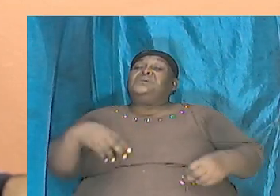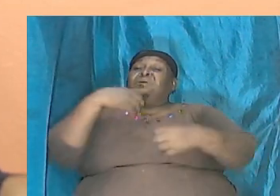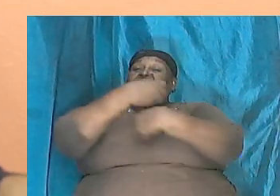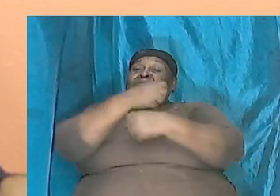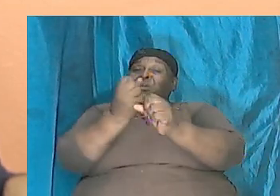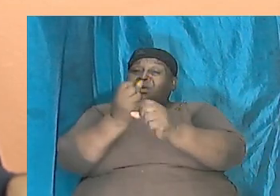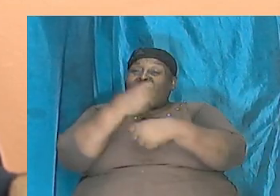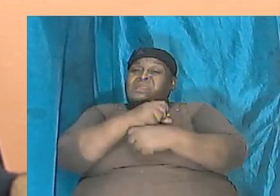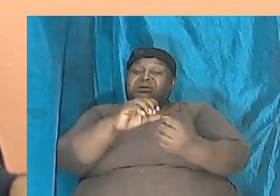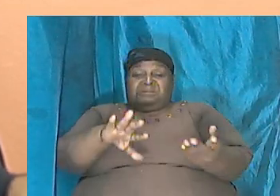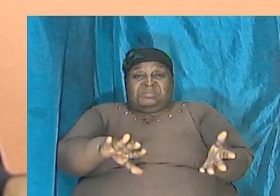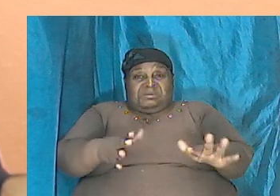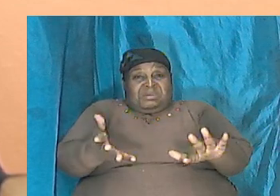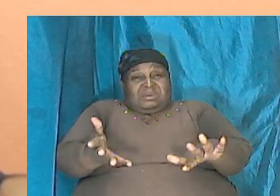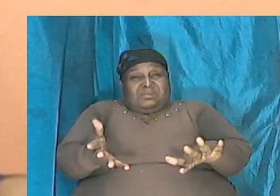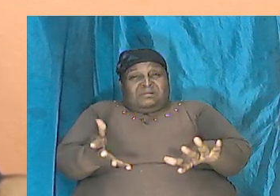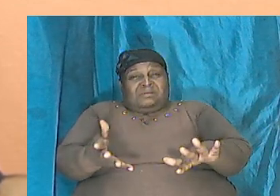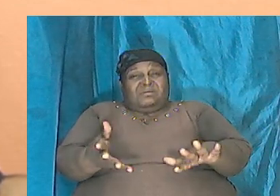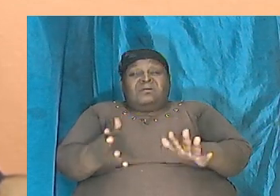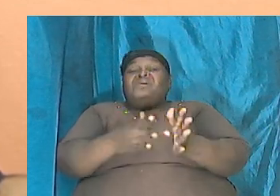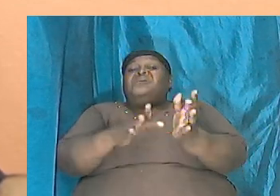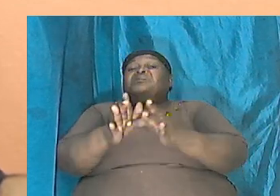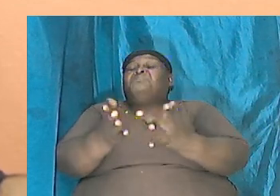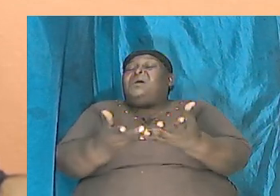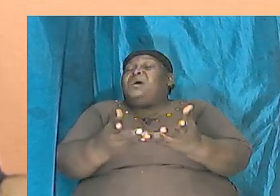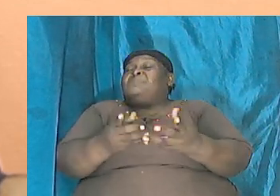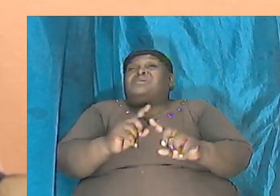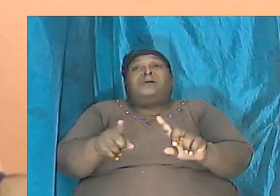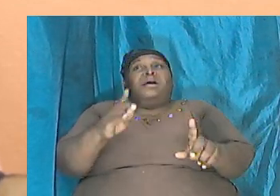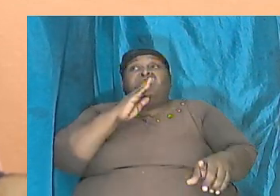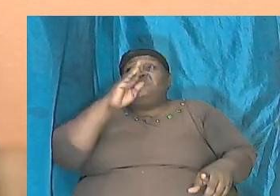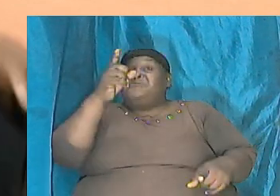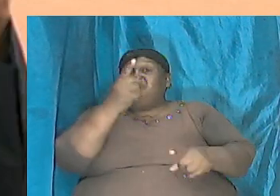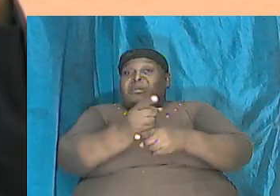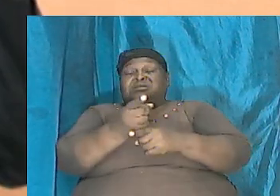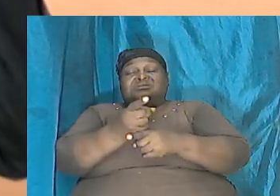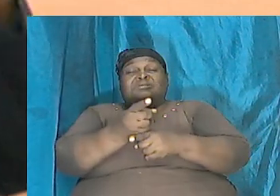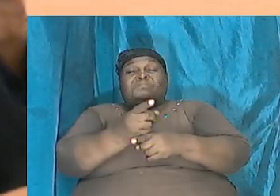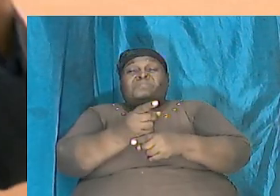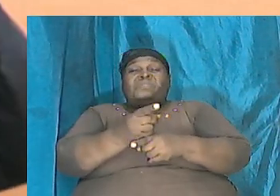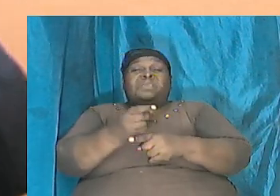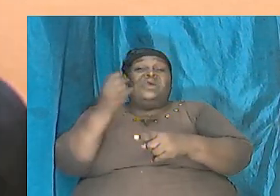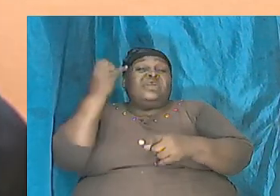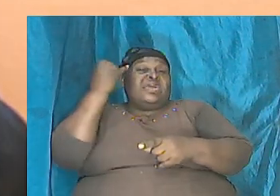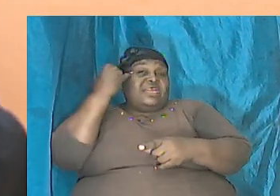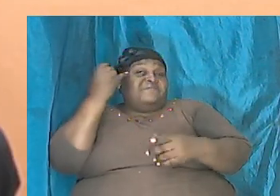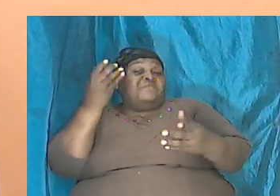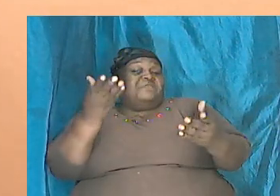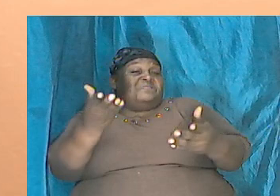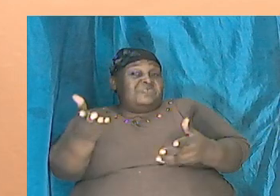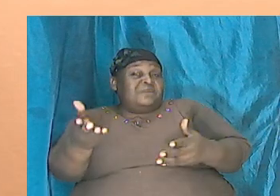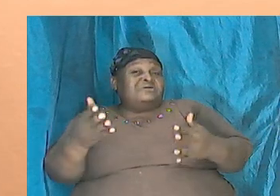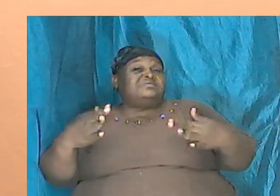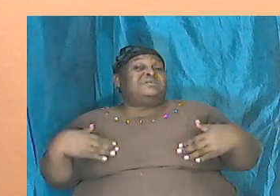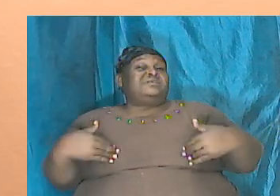And so the Bible cannot be right. Further, they say, if these animals